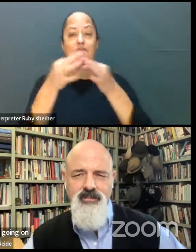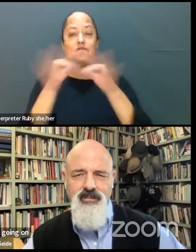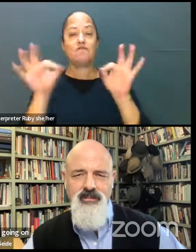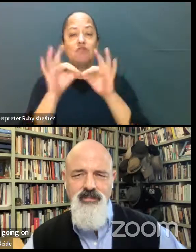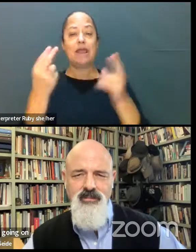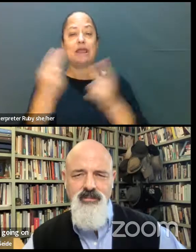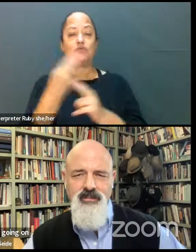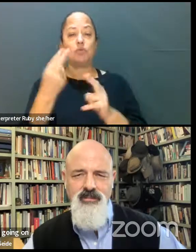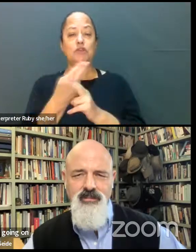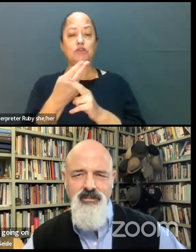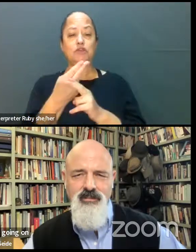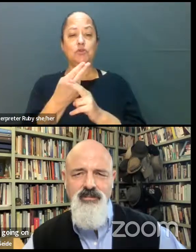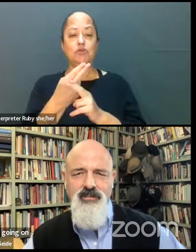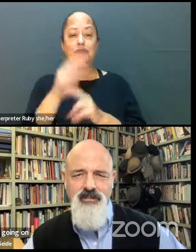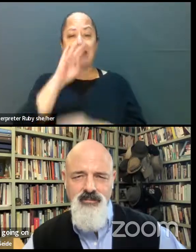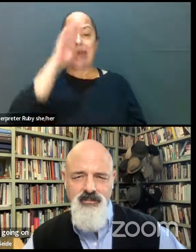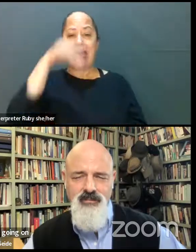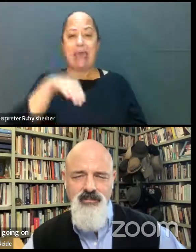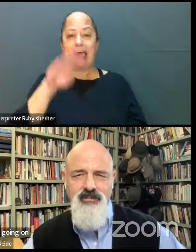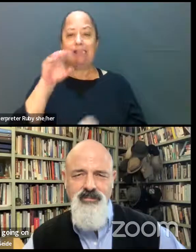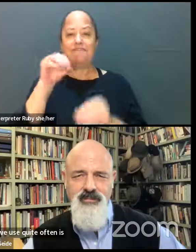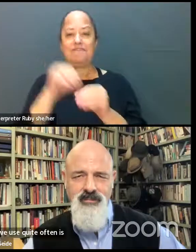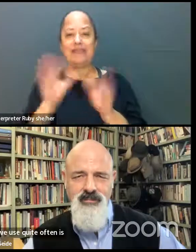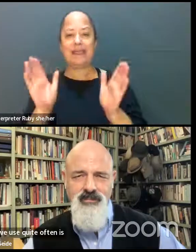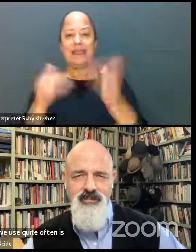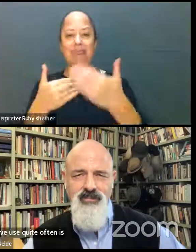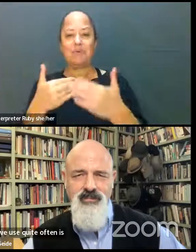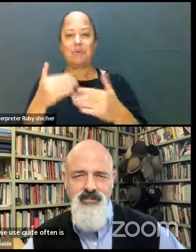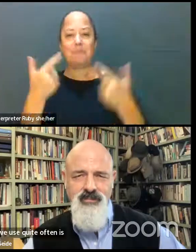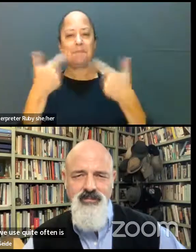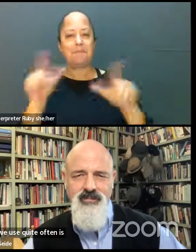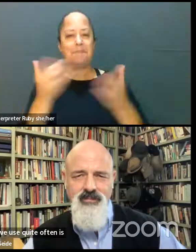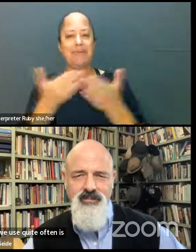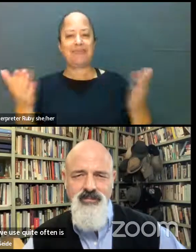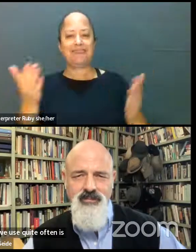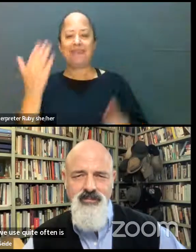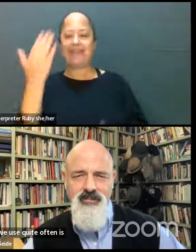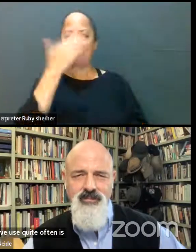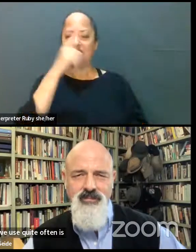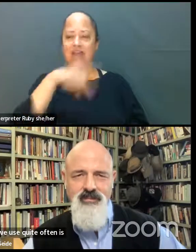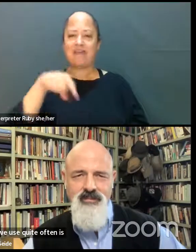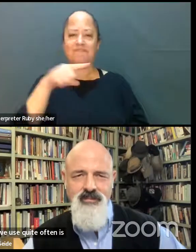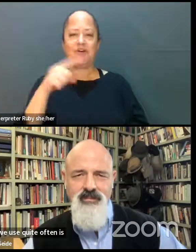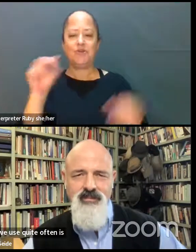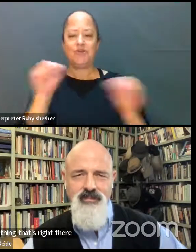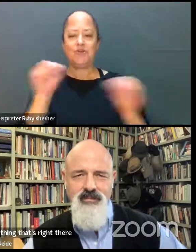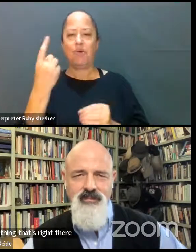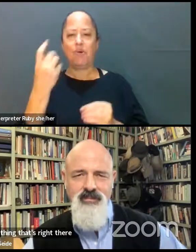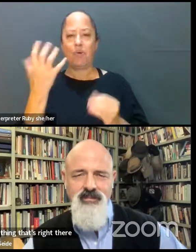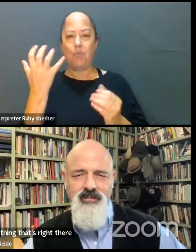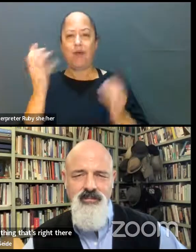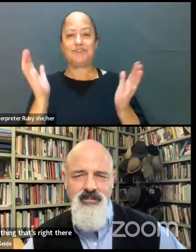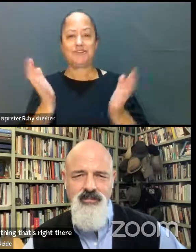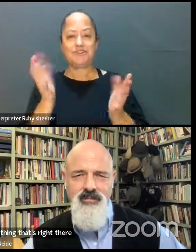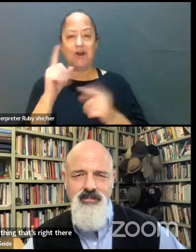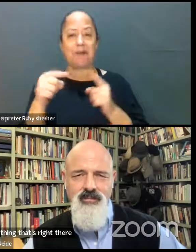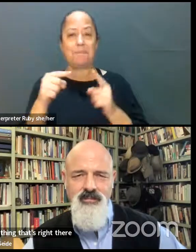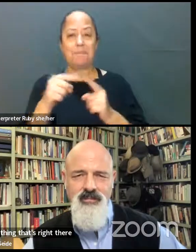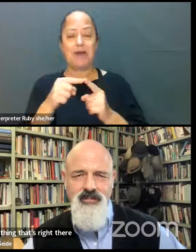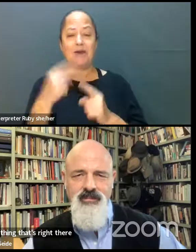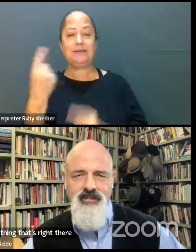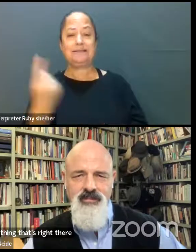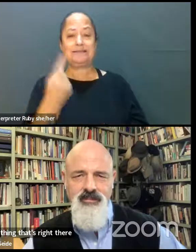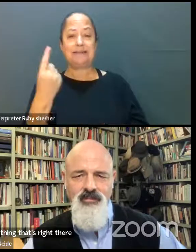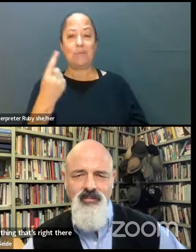often is the elephant in the room. So the big thing that's right there in front of us that no one really wants to talk about. Is there someone